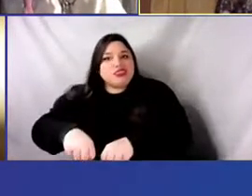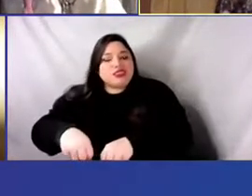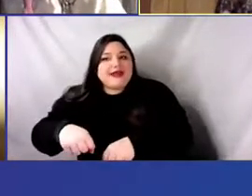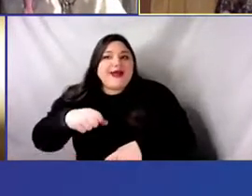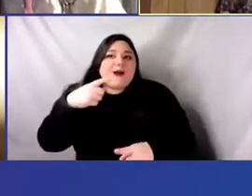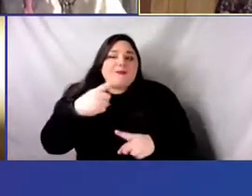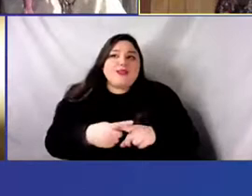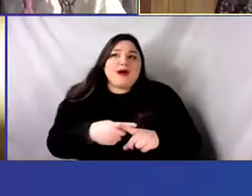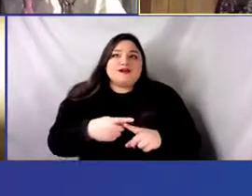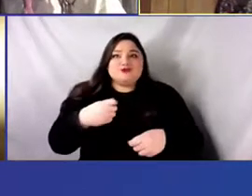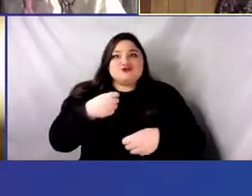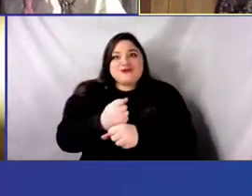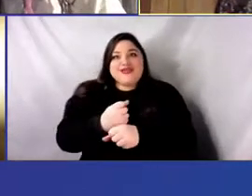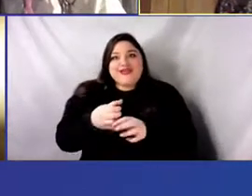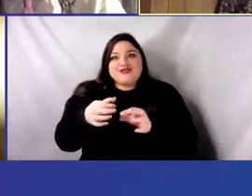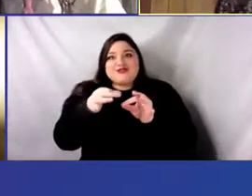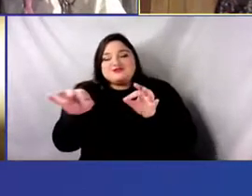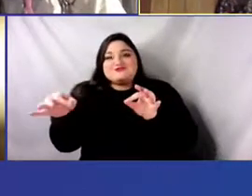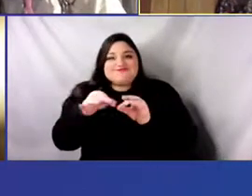um,